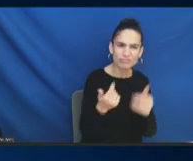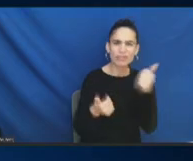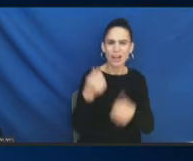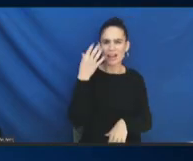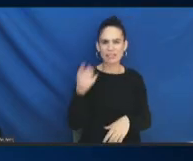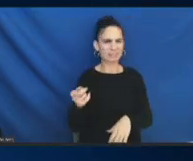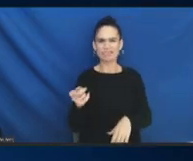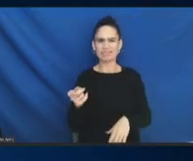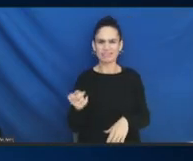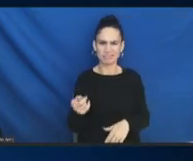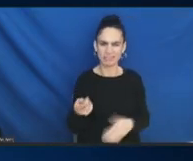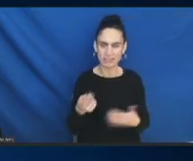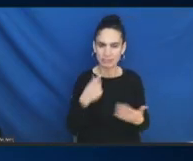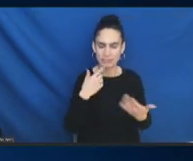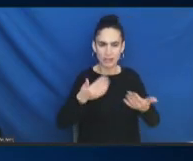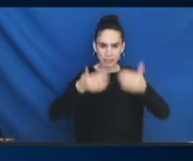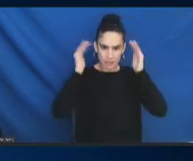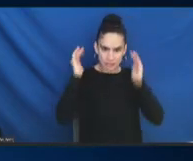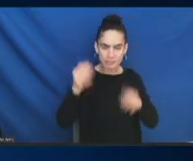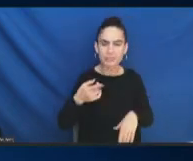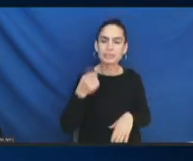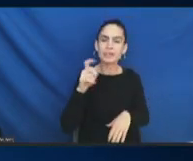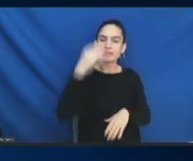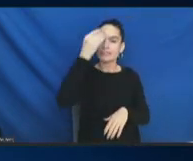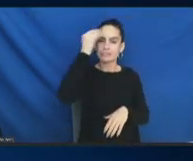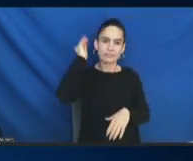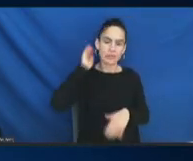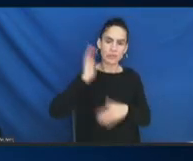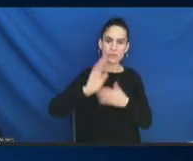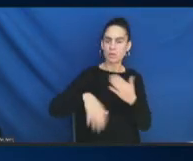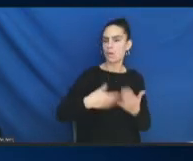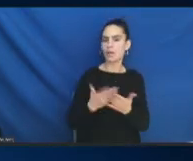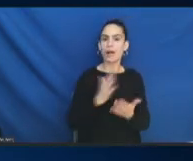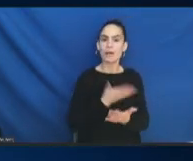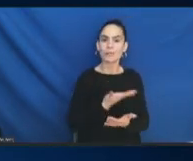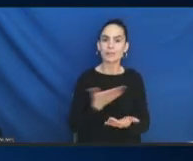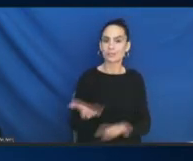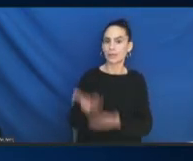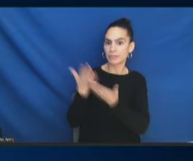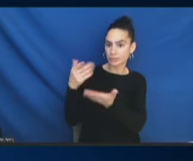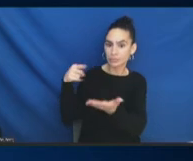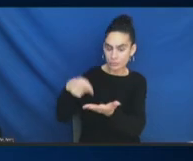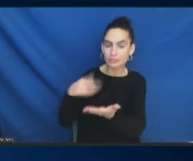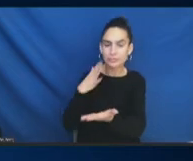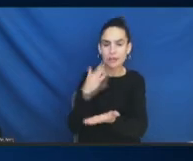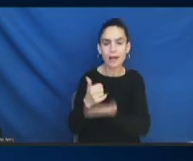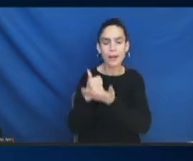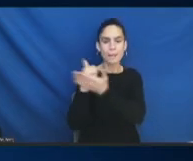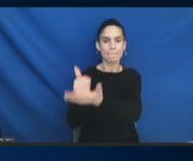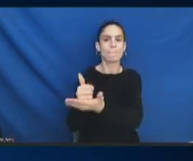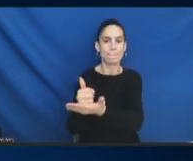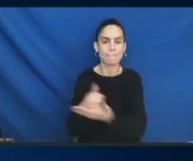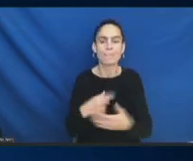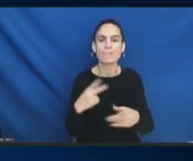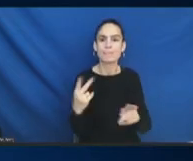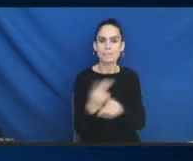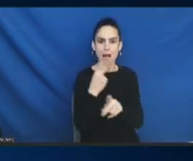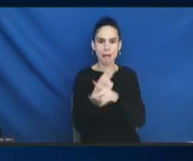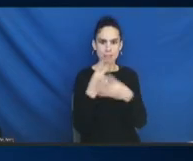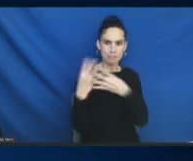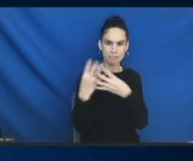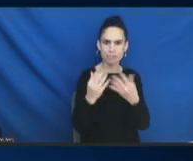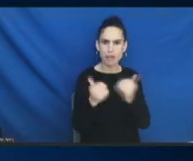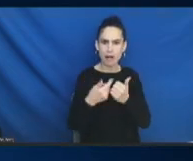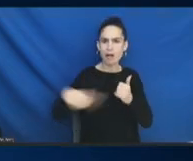should keep in mind for all of our recommendations, but also in helping think through how we make it easier for our communities, especially